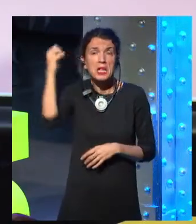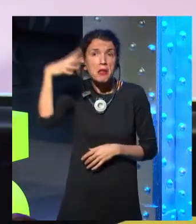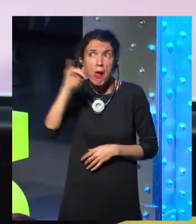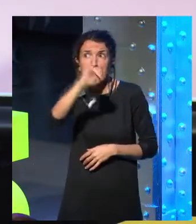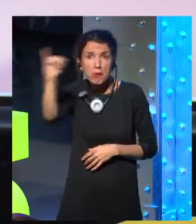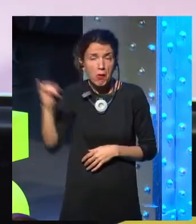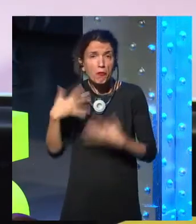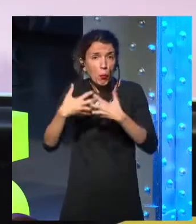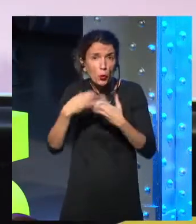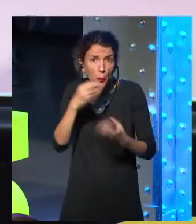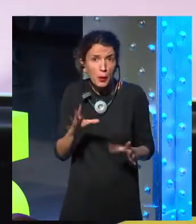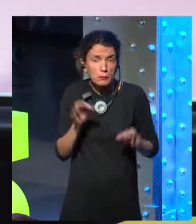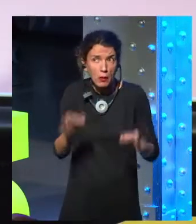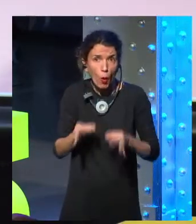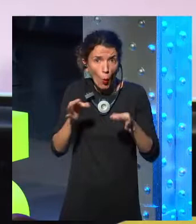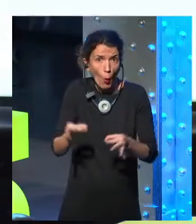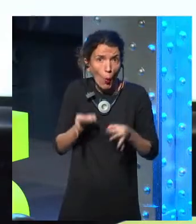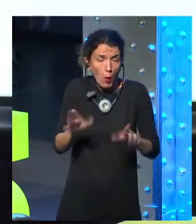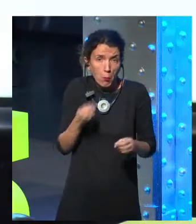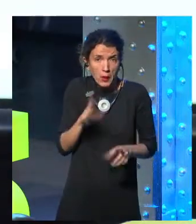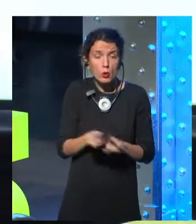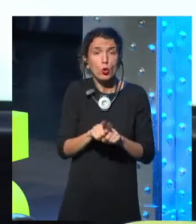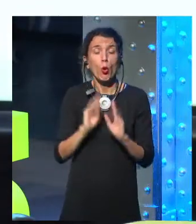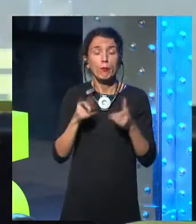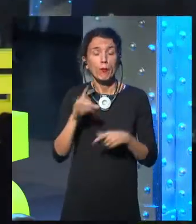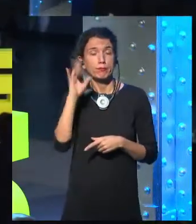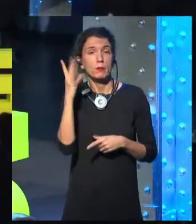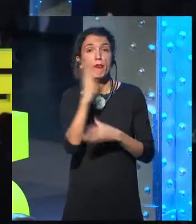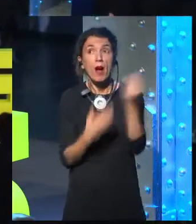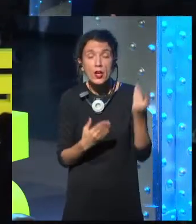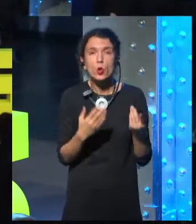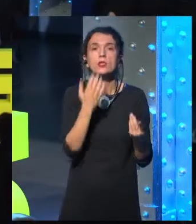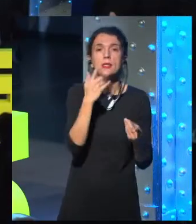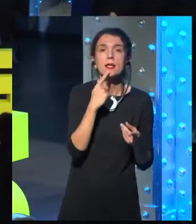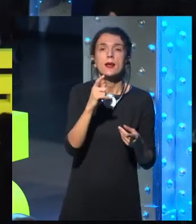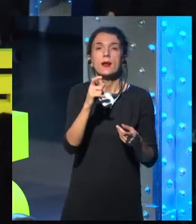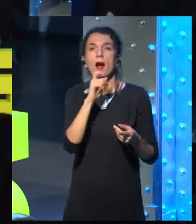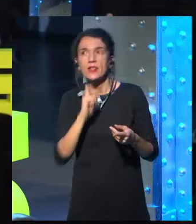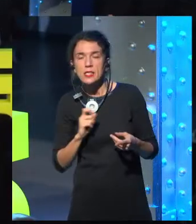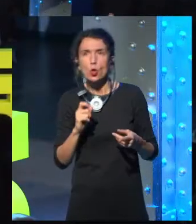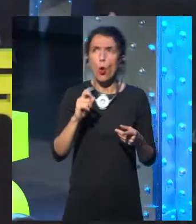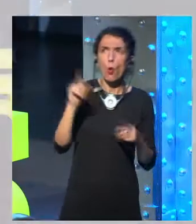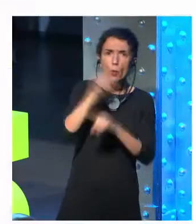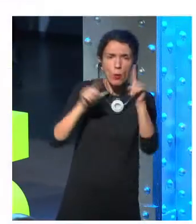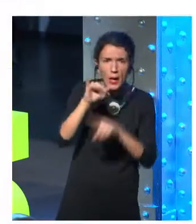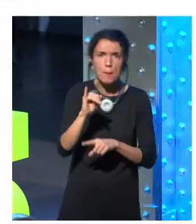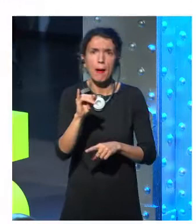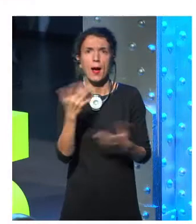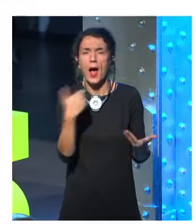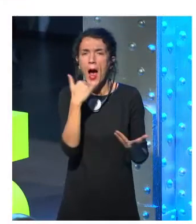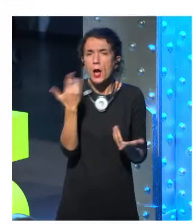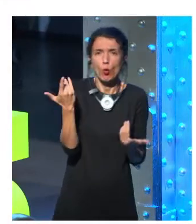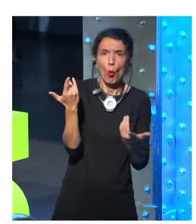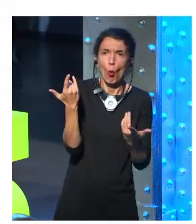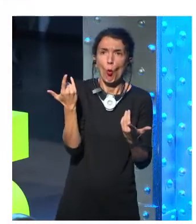and when it fails, you notice, but it barely ever fails. When I was writing my thesis, I found these two people at